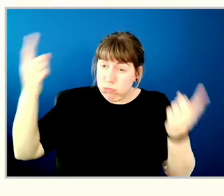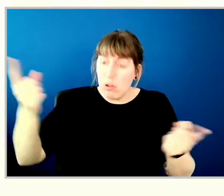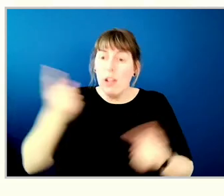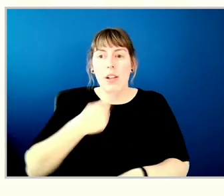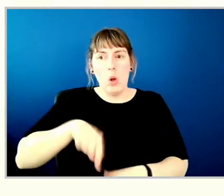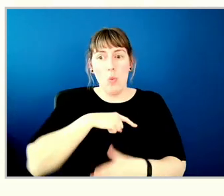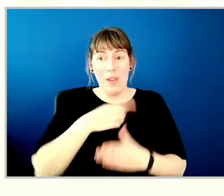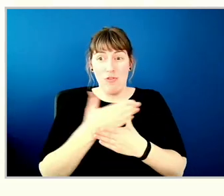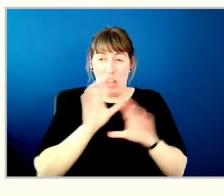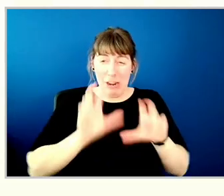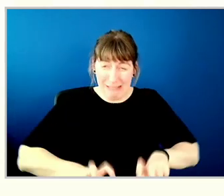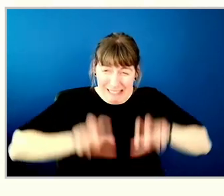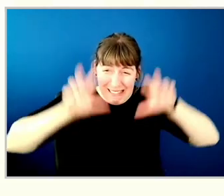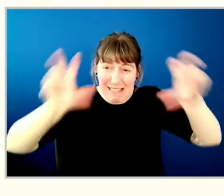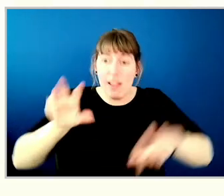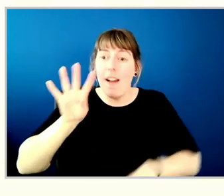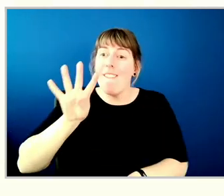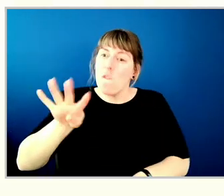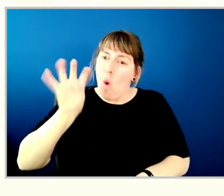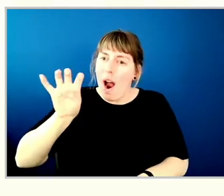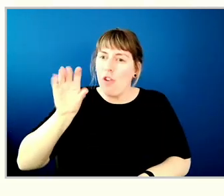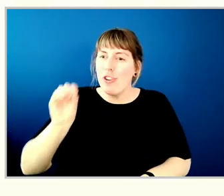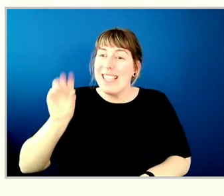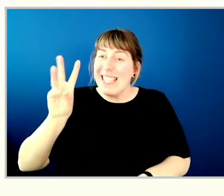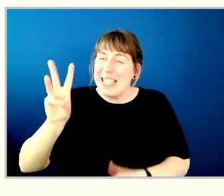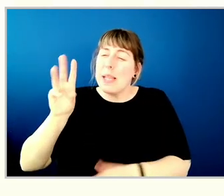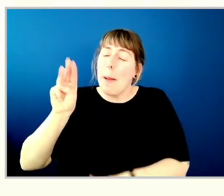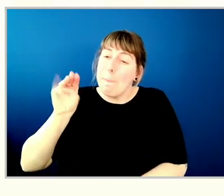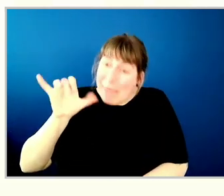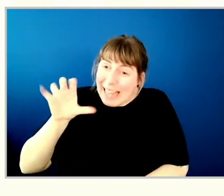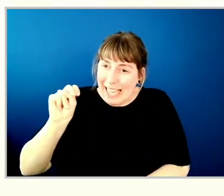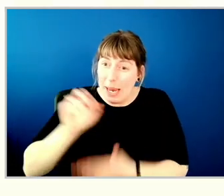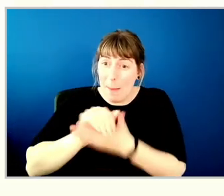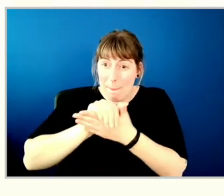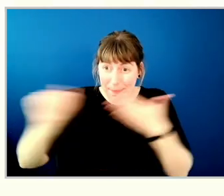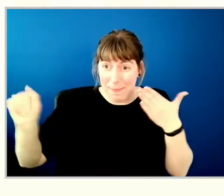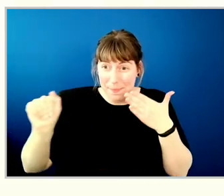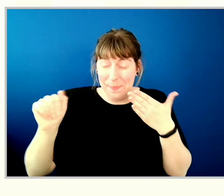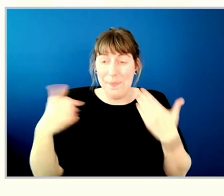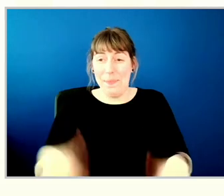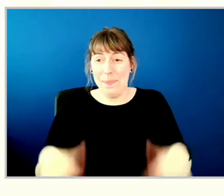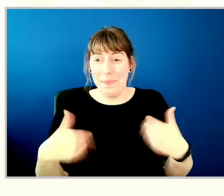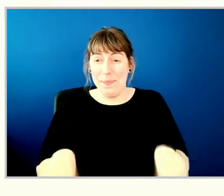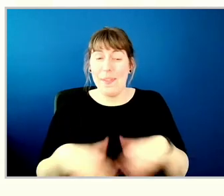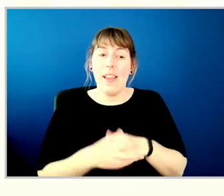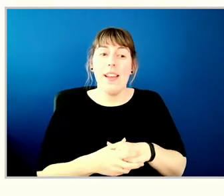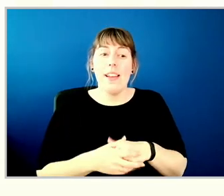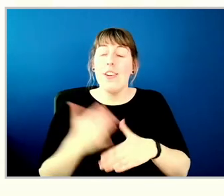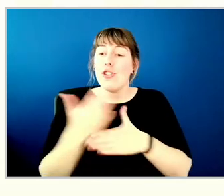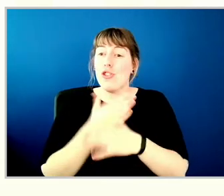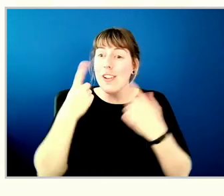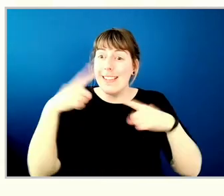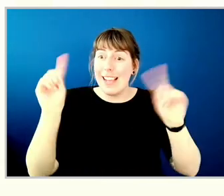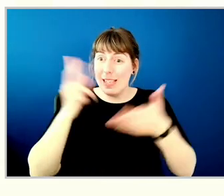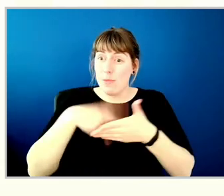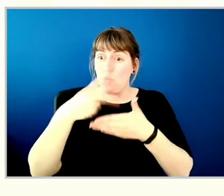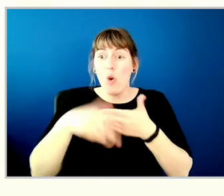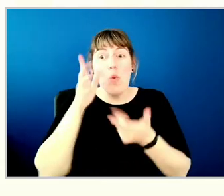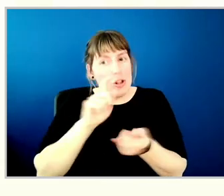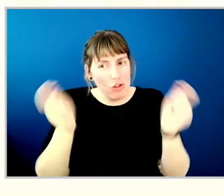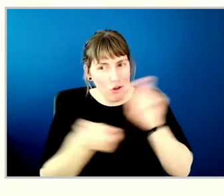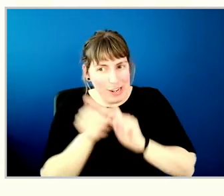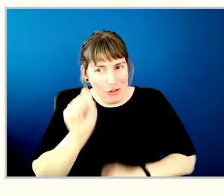$406 million. So we're making changes to the Shared Success Program so that